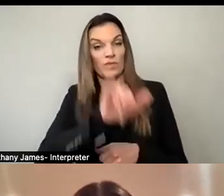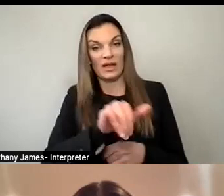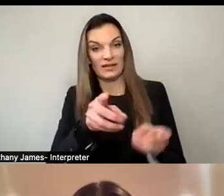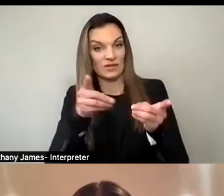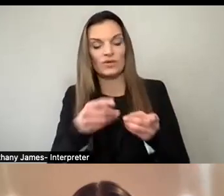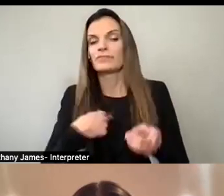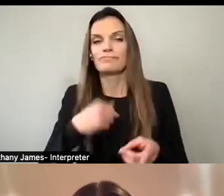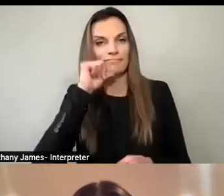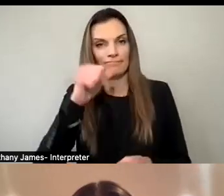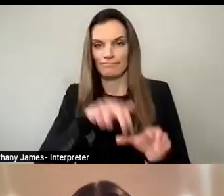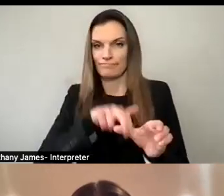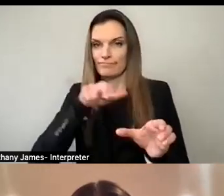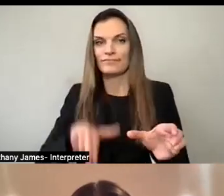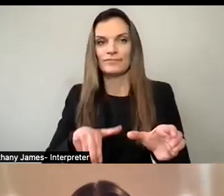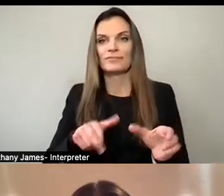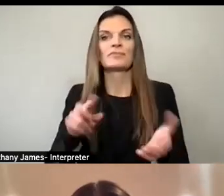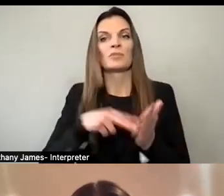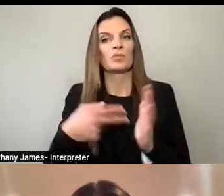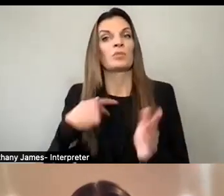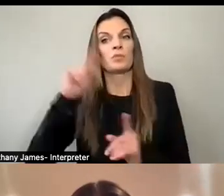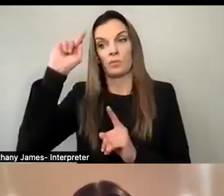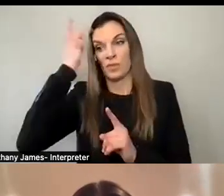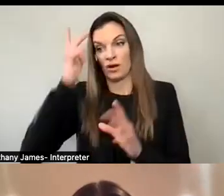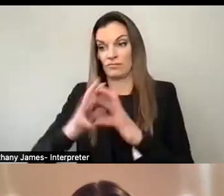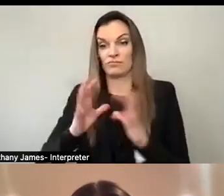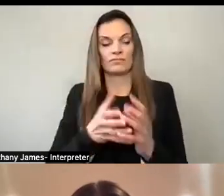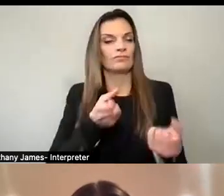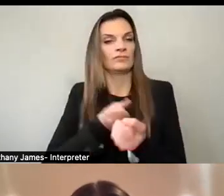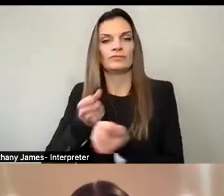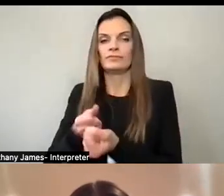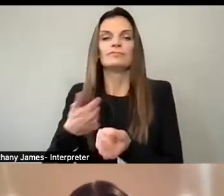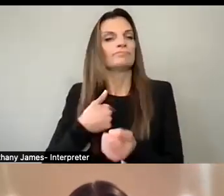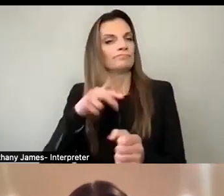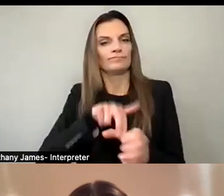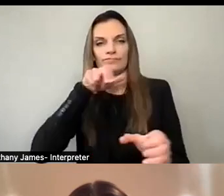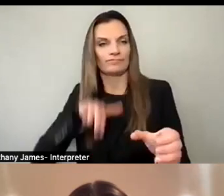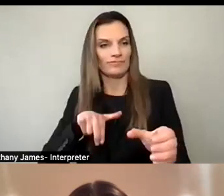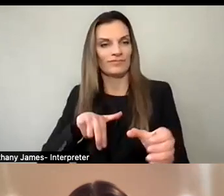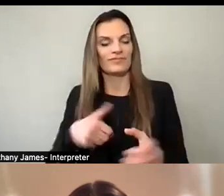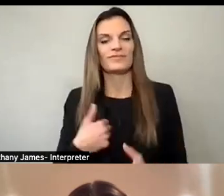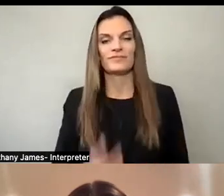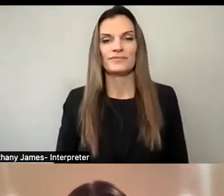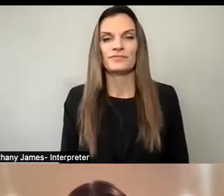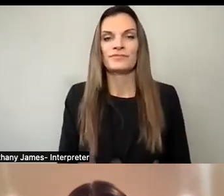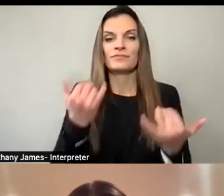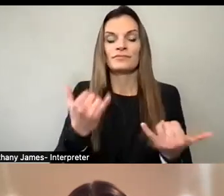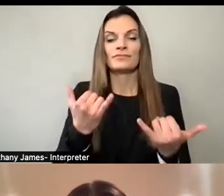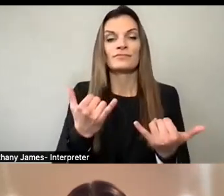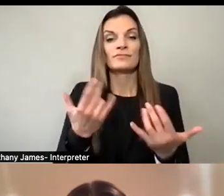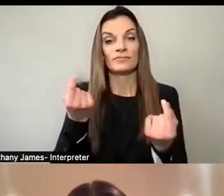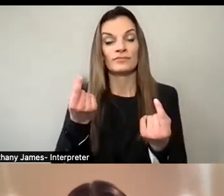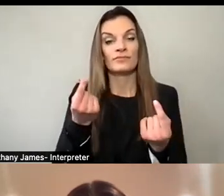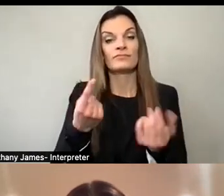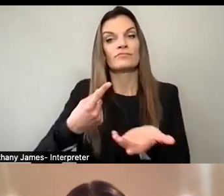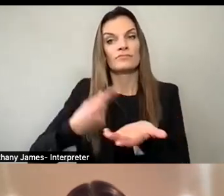requires, I am completely nonpartisan in this contest. Tonight's forum will follow the League's traditional